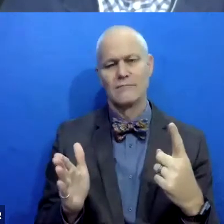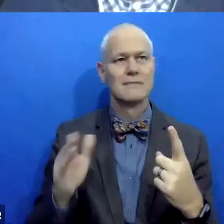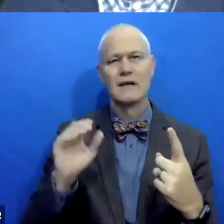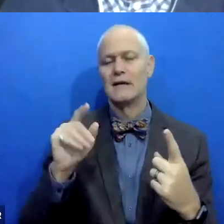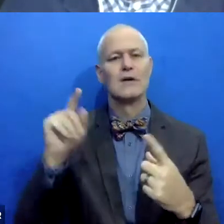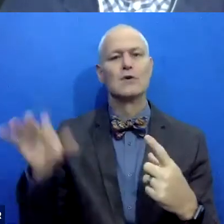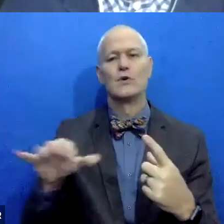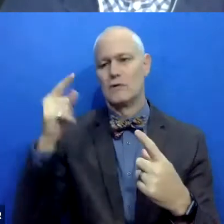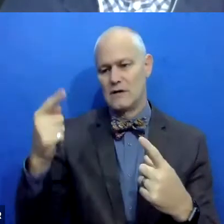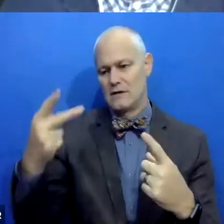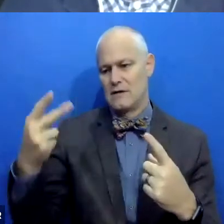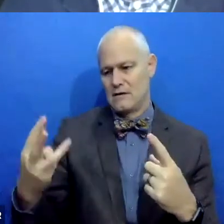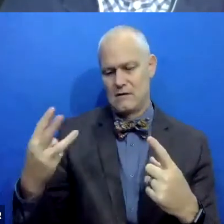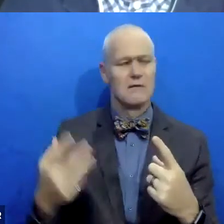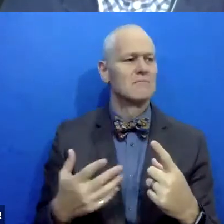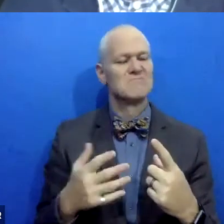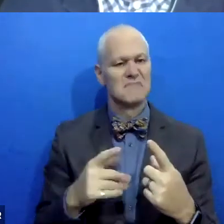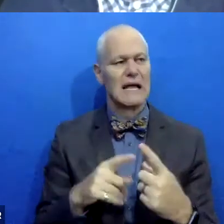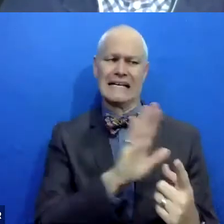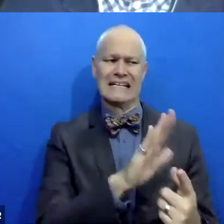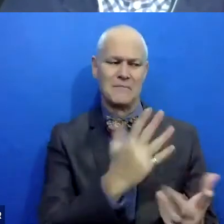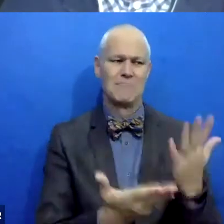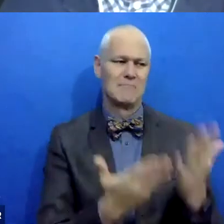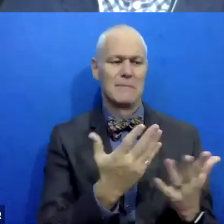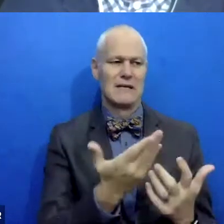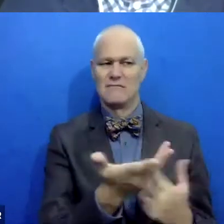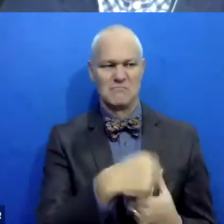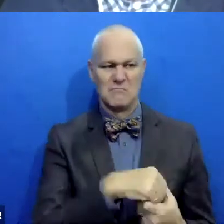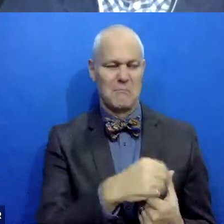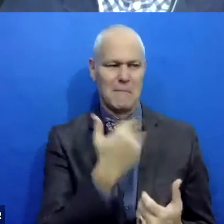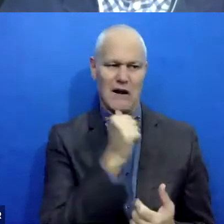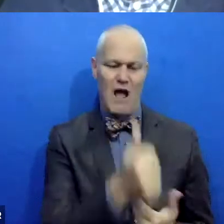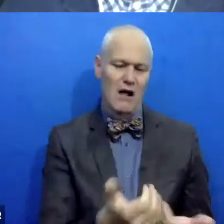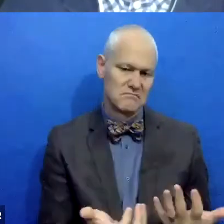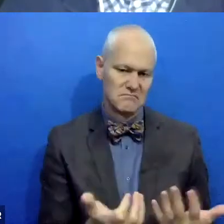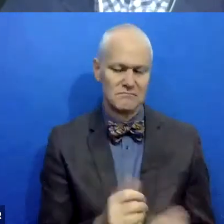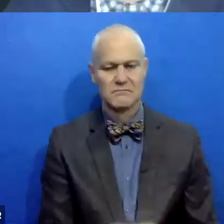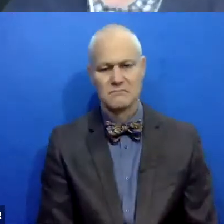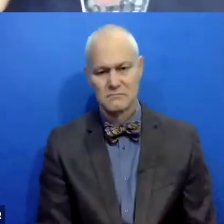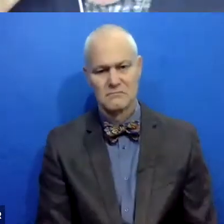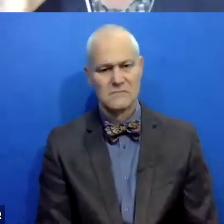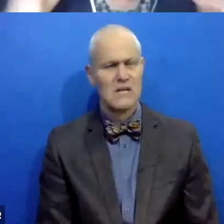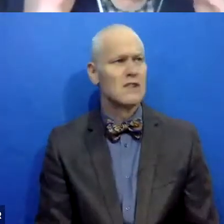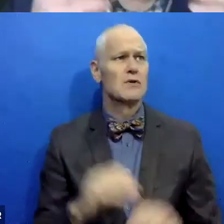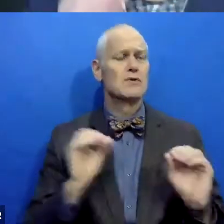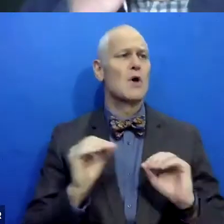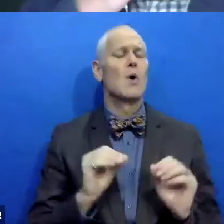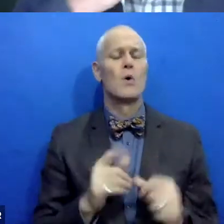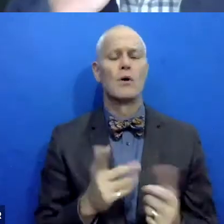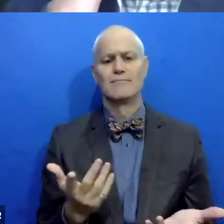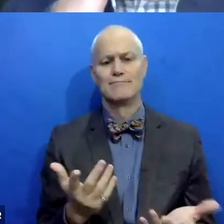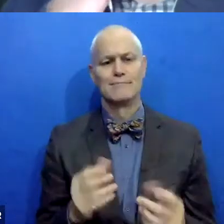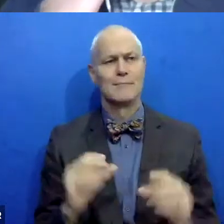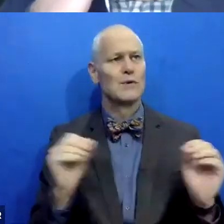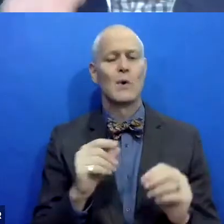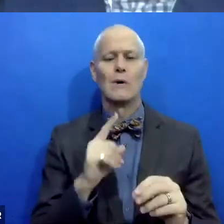and Z, then we really encourage people to reconsider participation, right? because there is no, uh, you know, um, there is